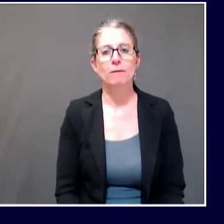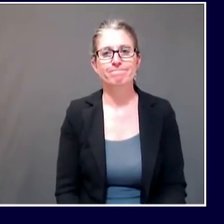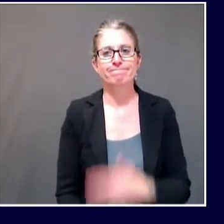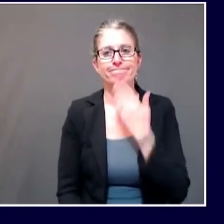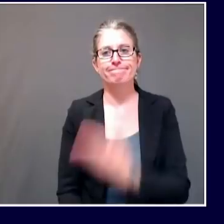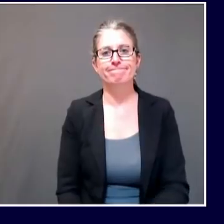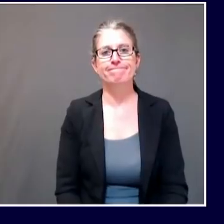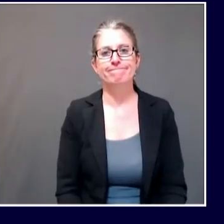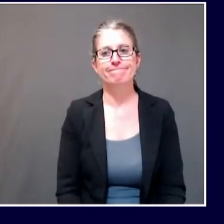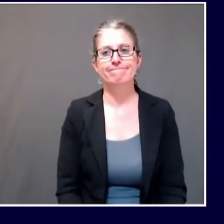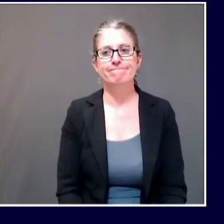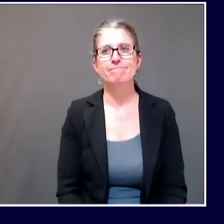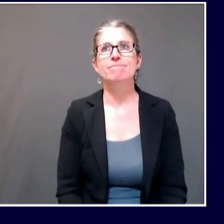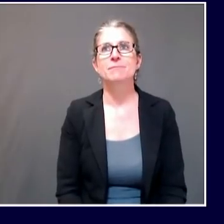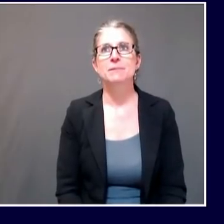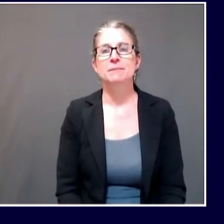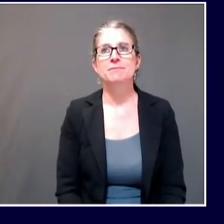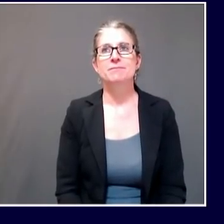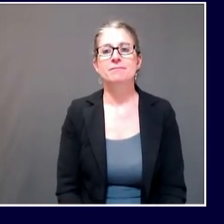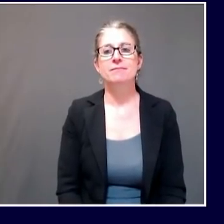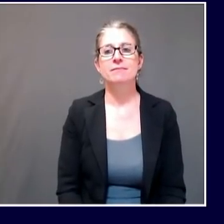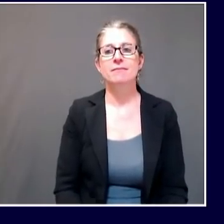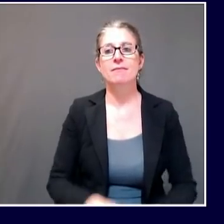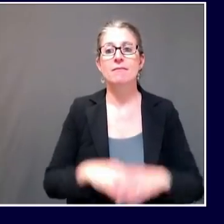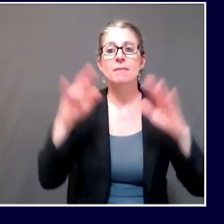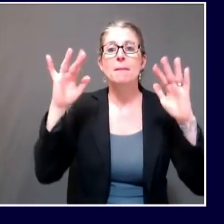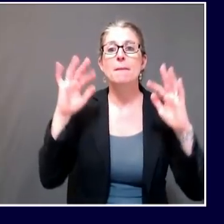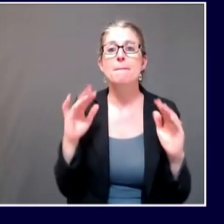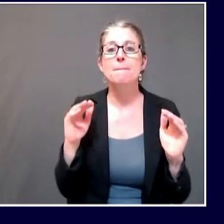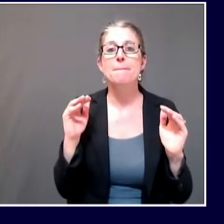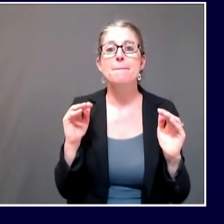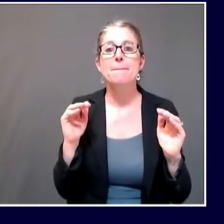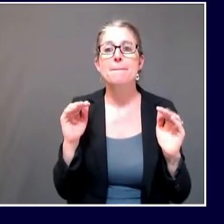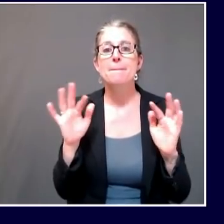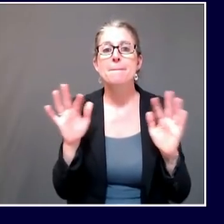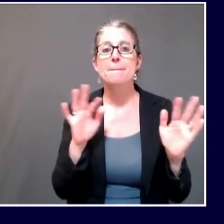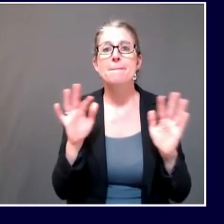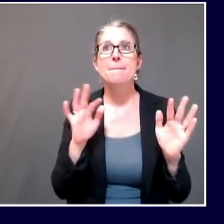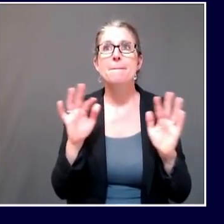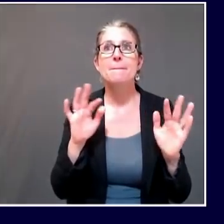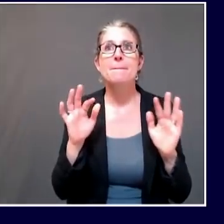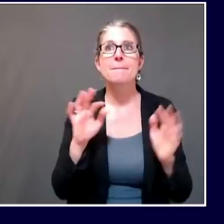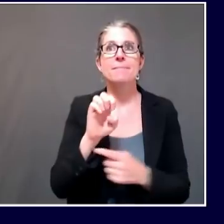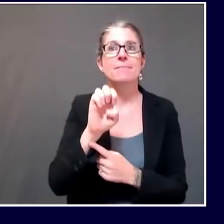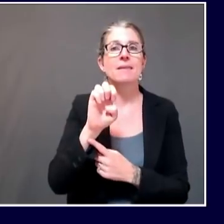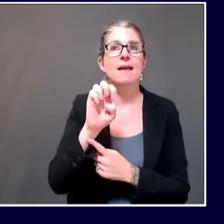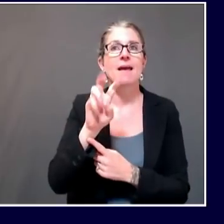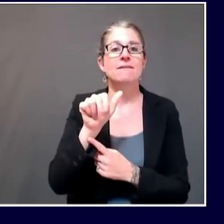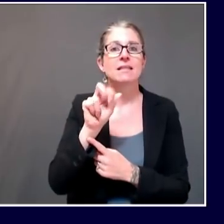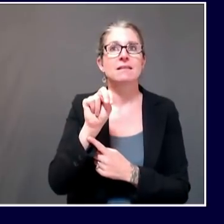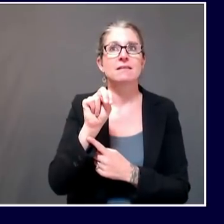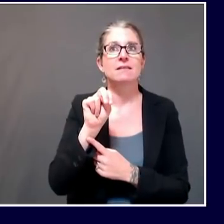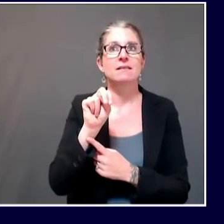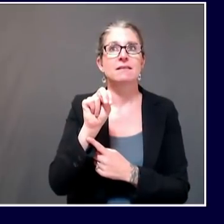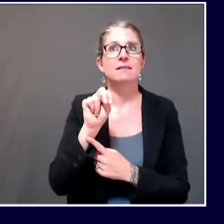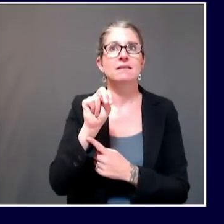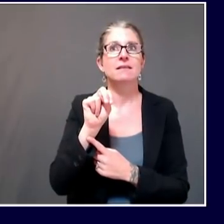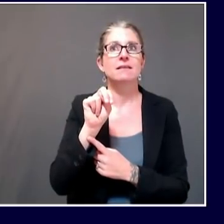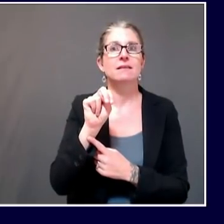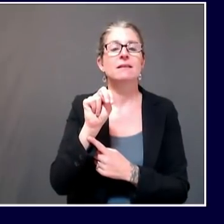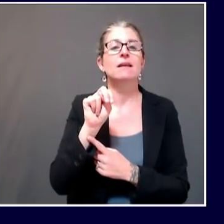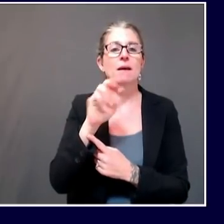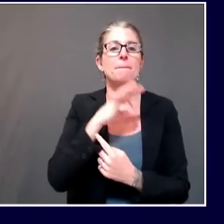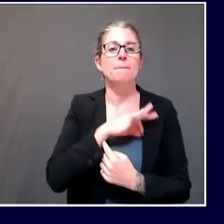I am going to turn next over to Evan Popp at the main beacon. Hi, Dr. Shaw. Thank you.